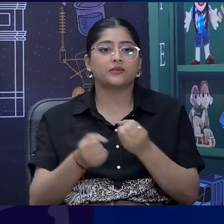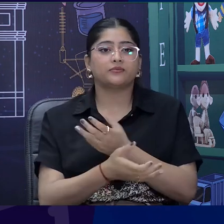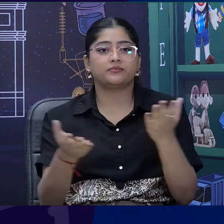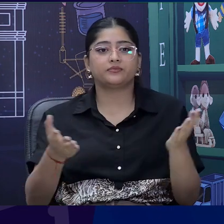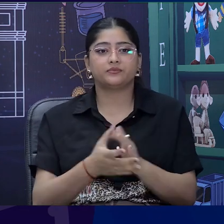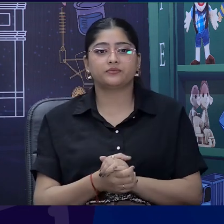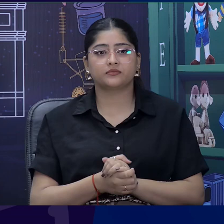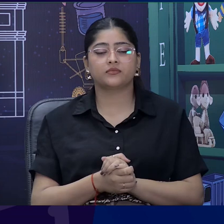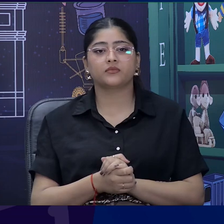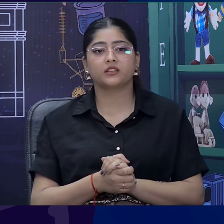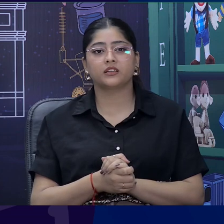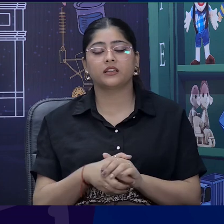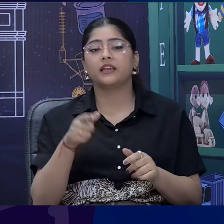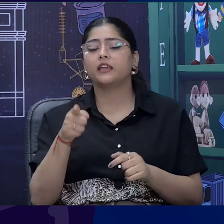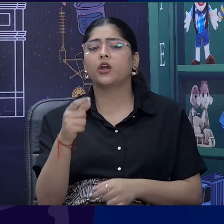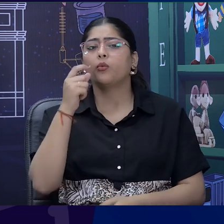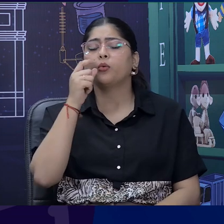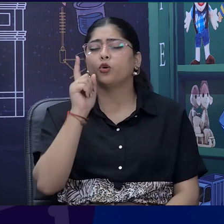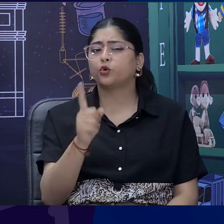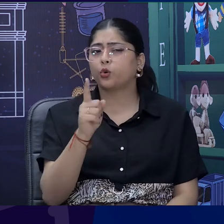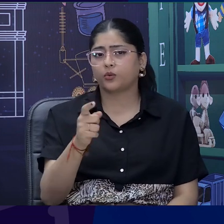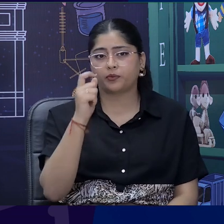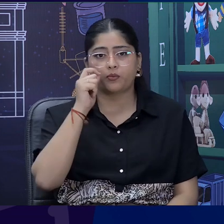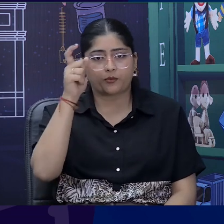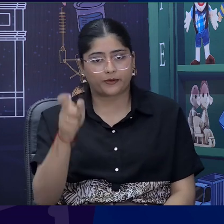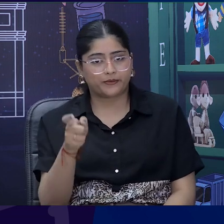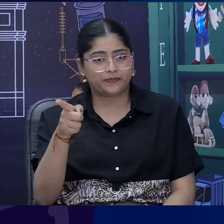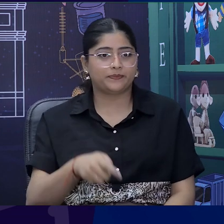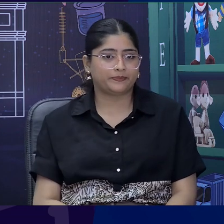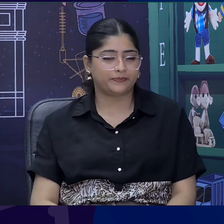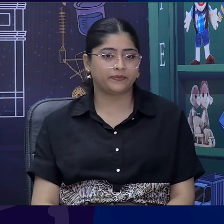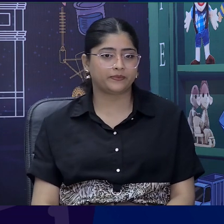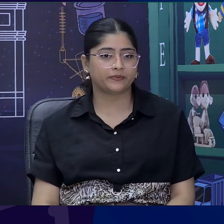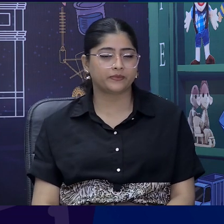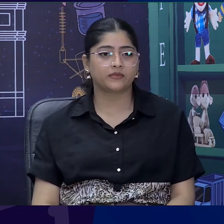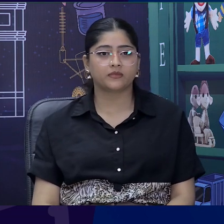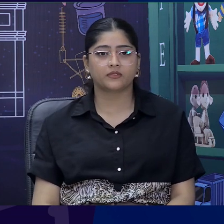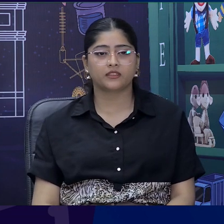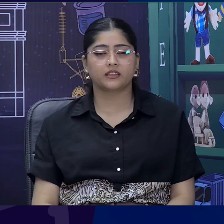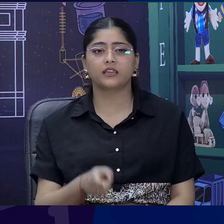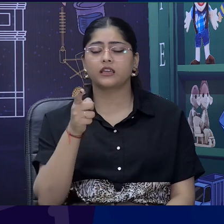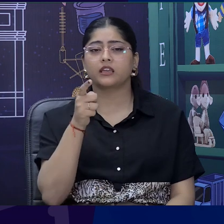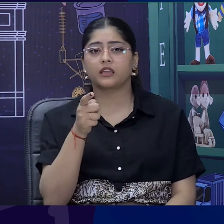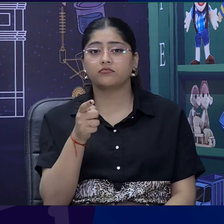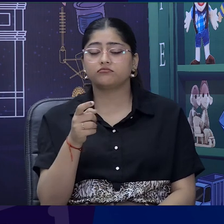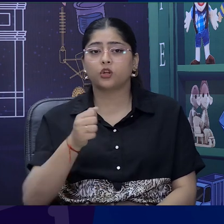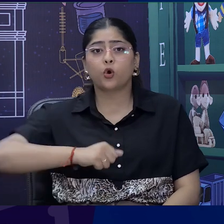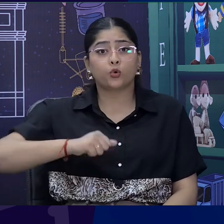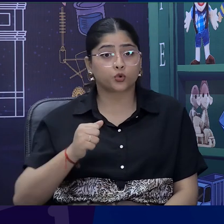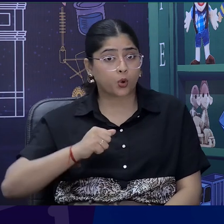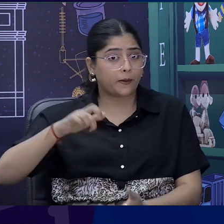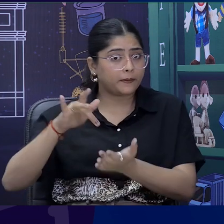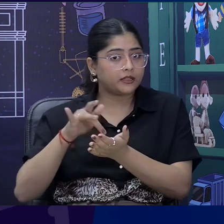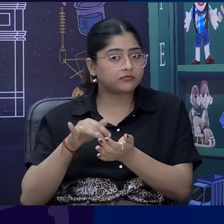This is a naughty boy. The naughty boy was he. He ran away to Scotland. The